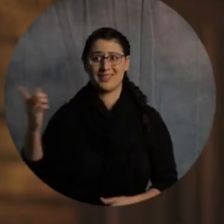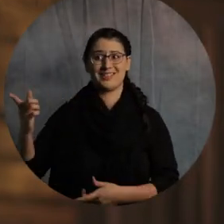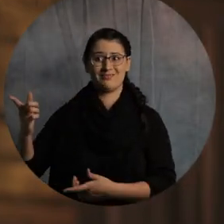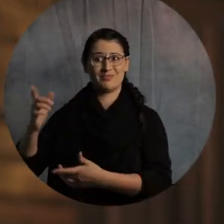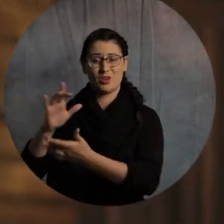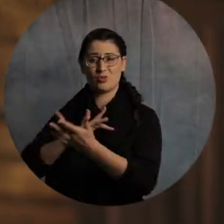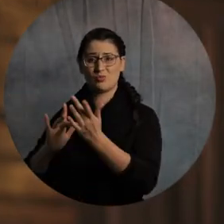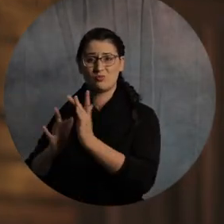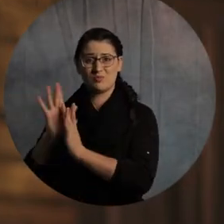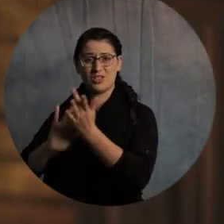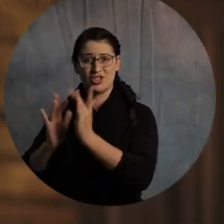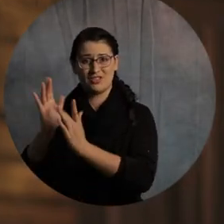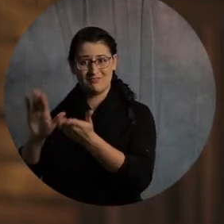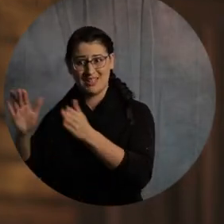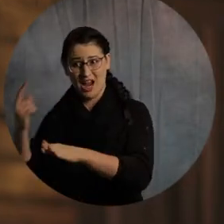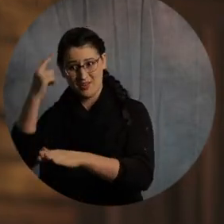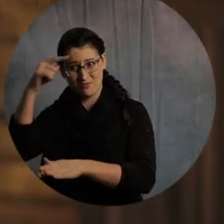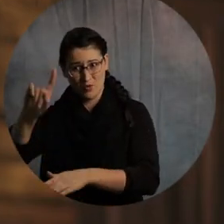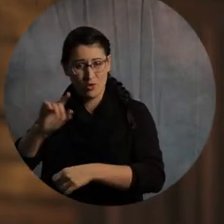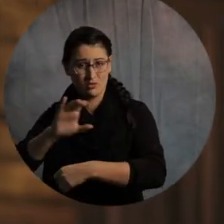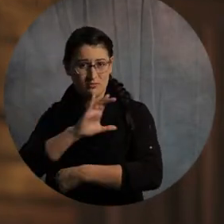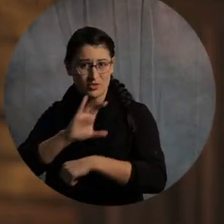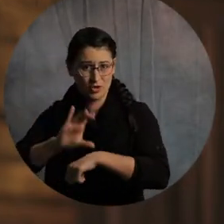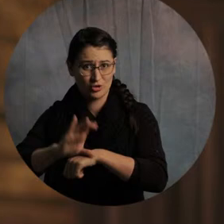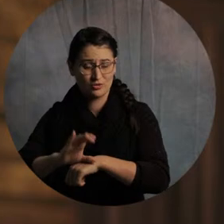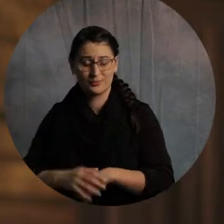that is to actually labor together.